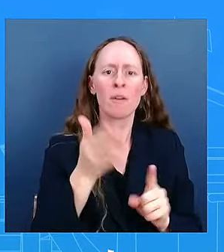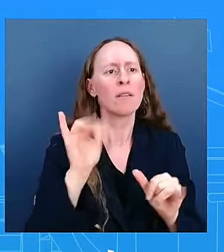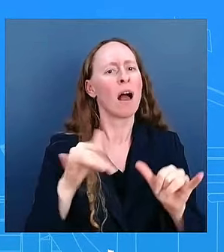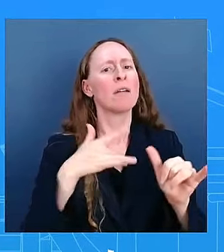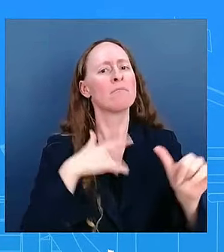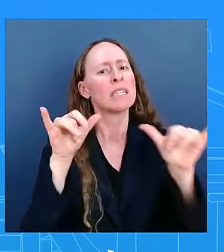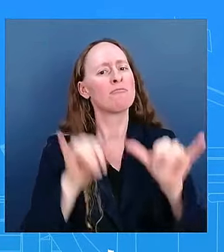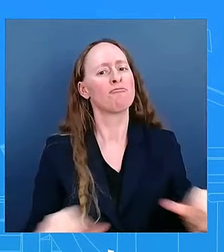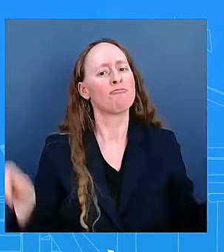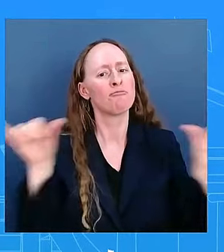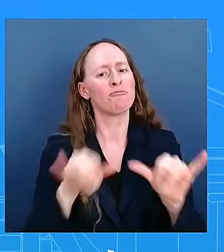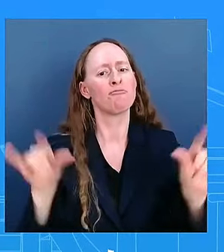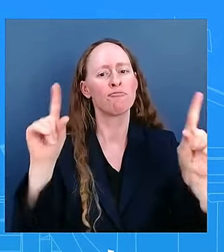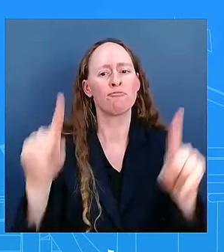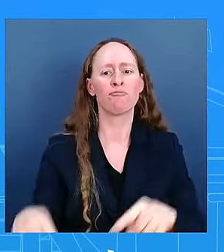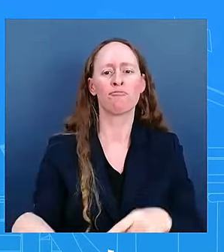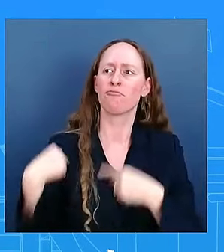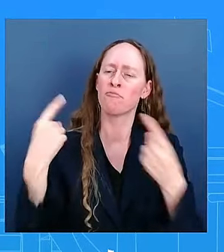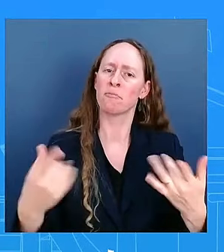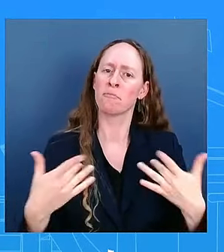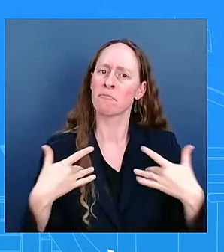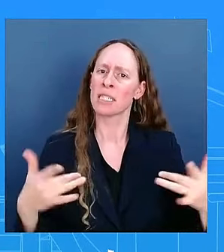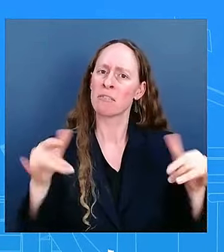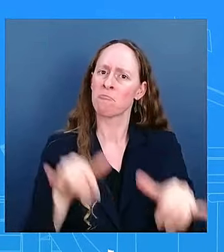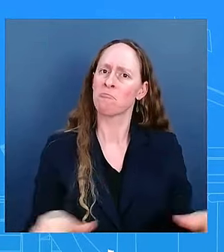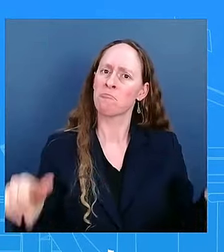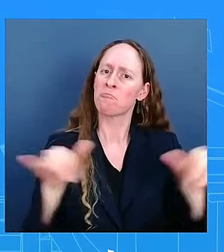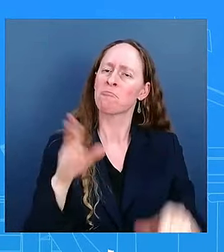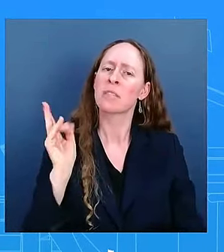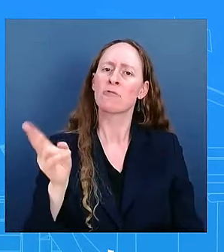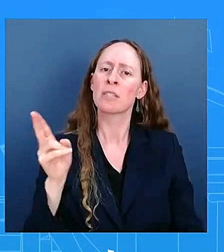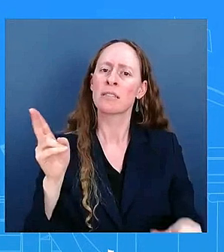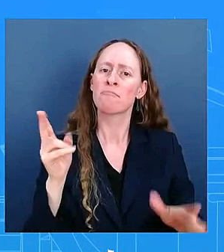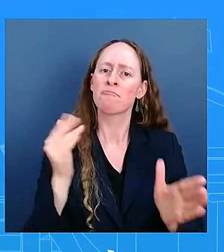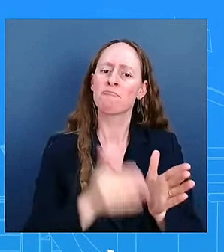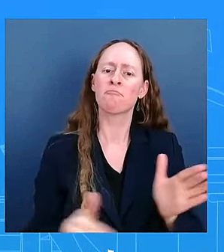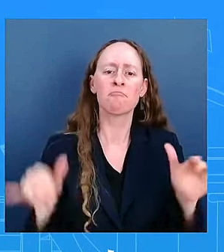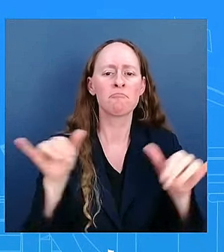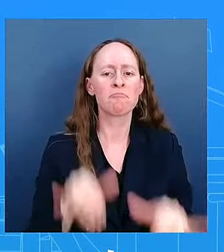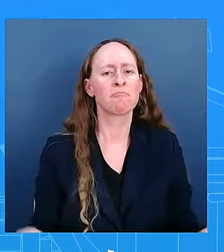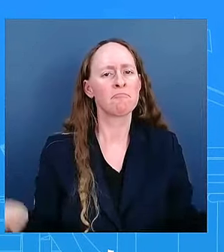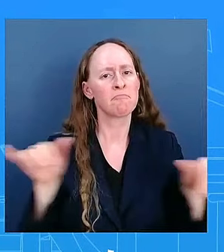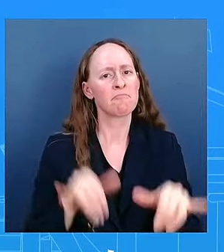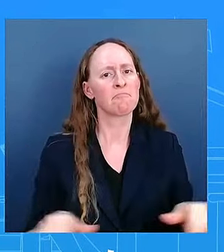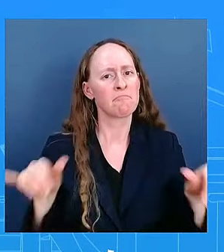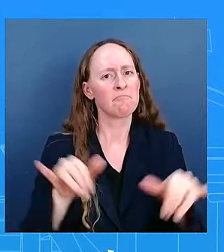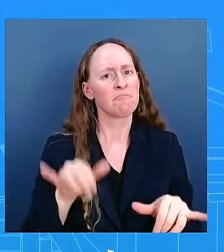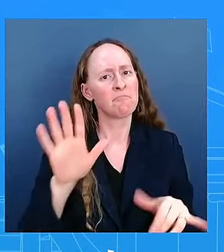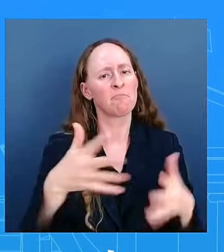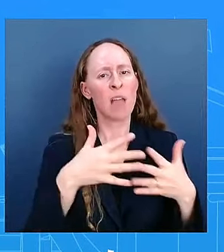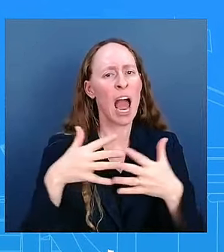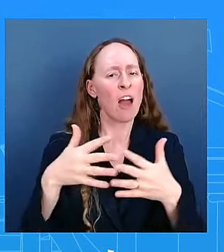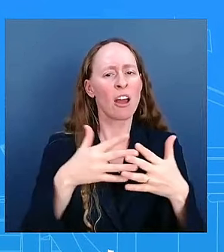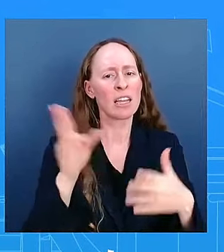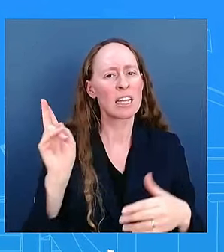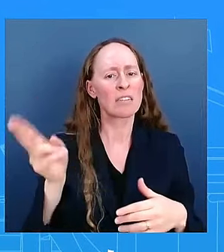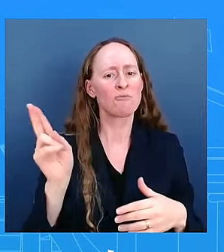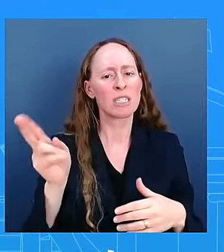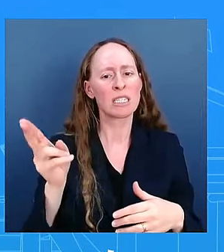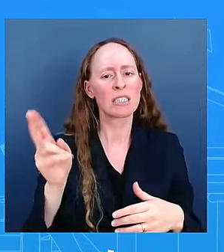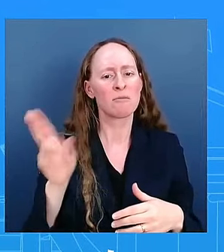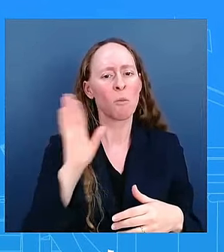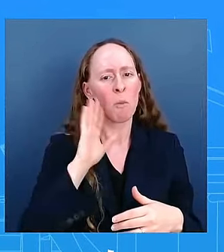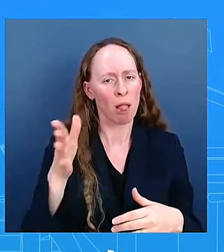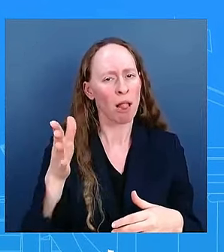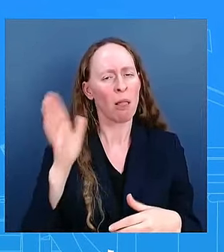done, a historic kind of process. He certainly is going to partake in that. Okay, Monica. Just